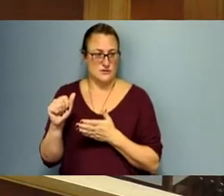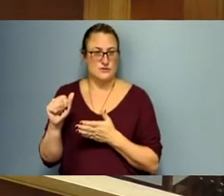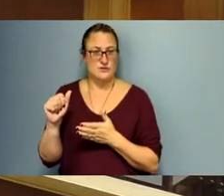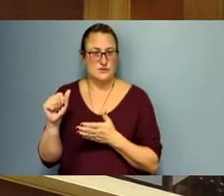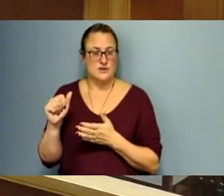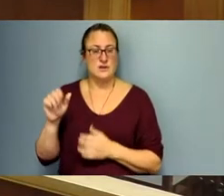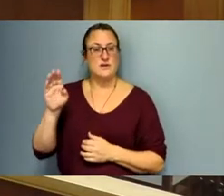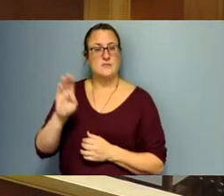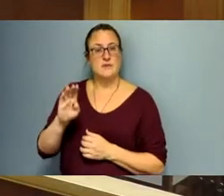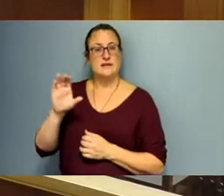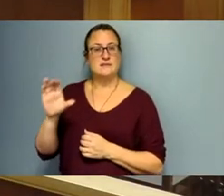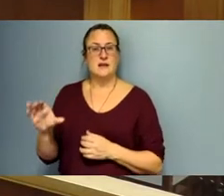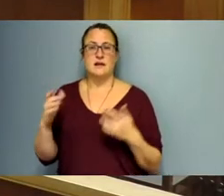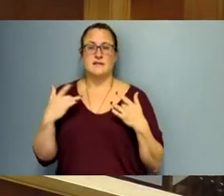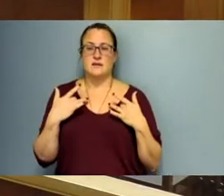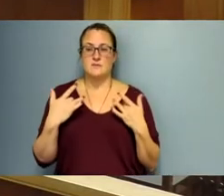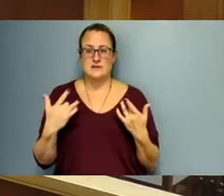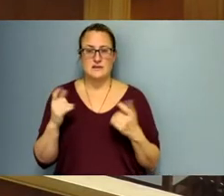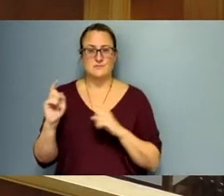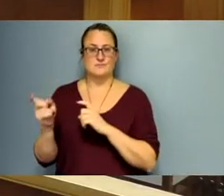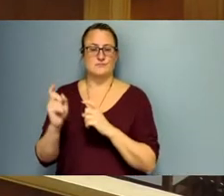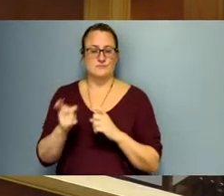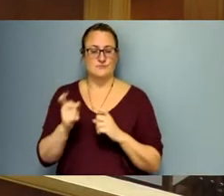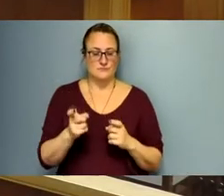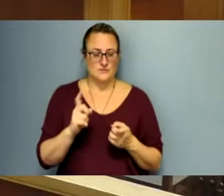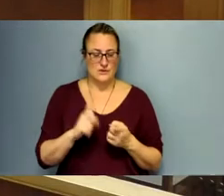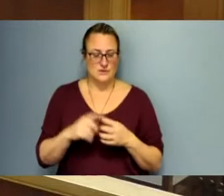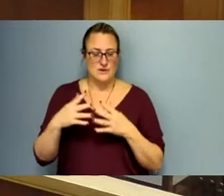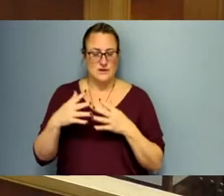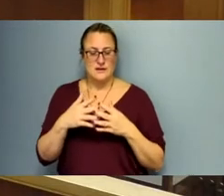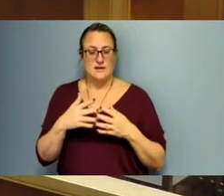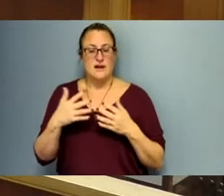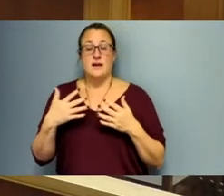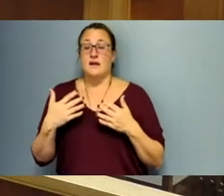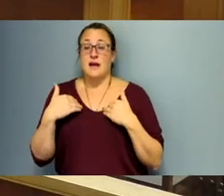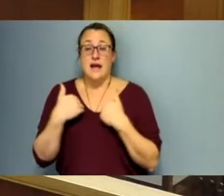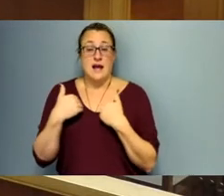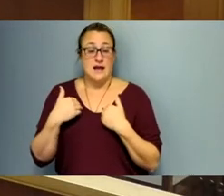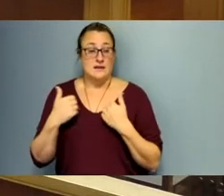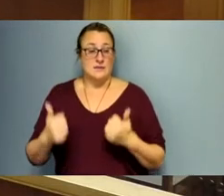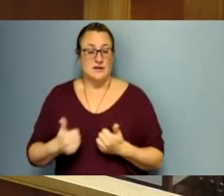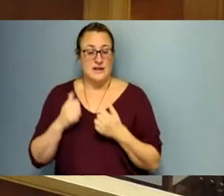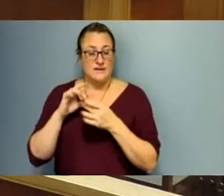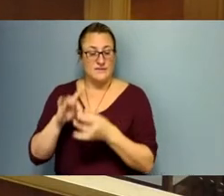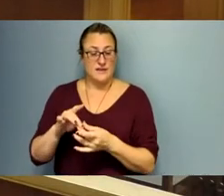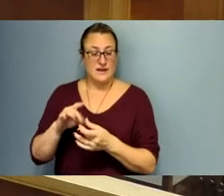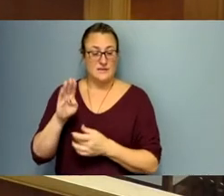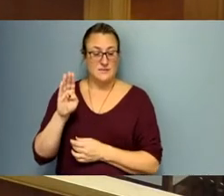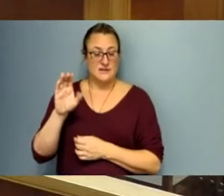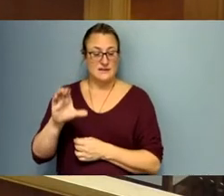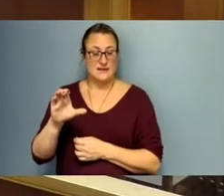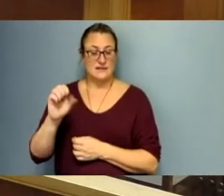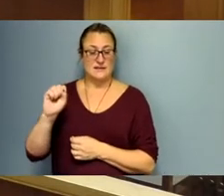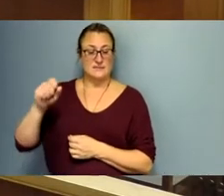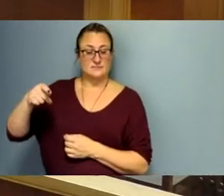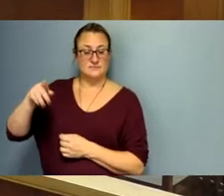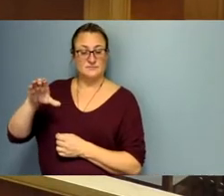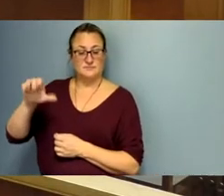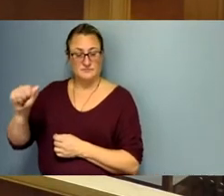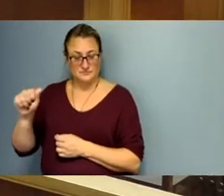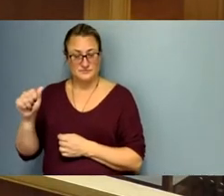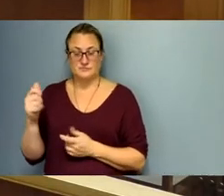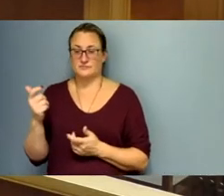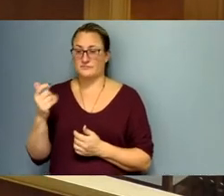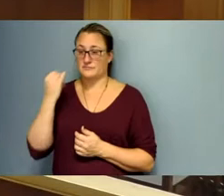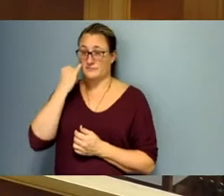Bucks County, we do typically make donations to Animal Lifeline and the Bucks County SPCA. At some point during the year, those of you who were